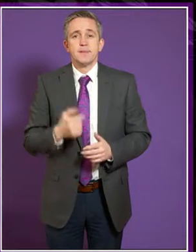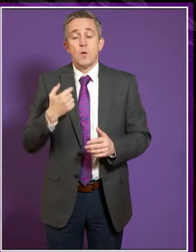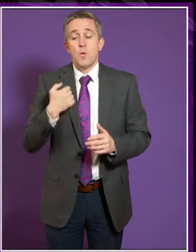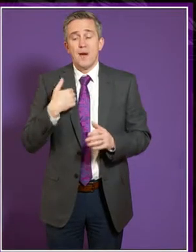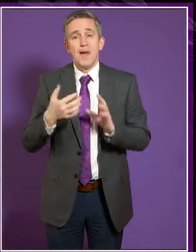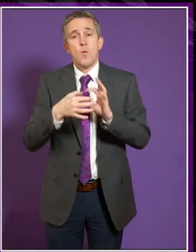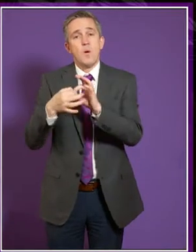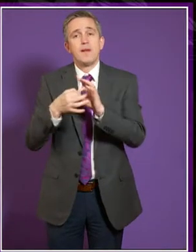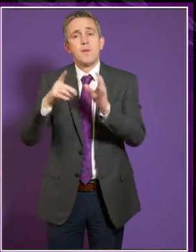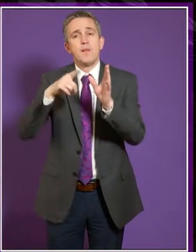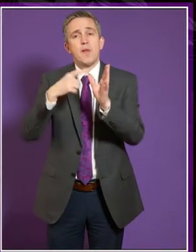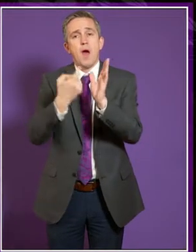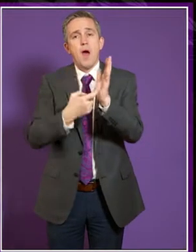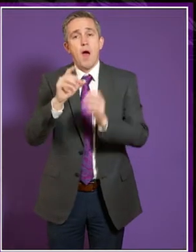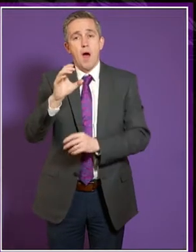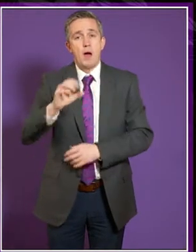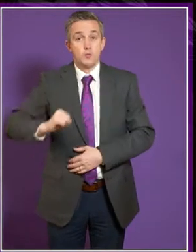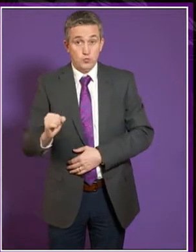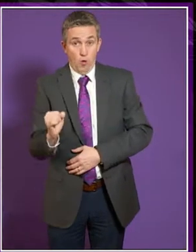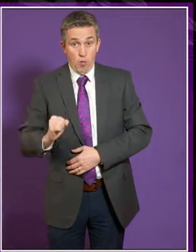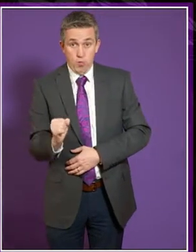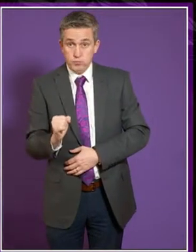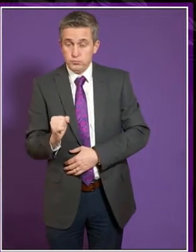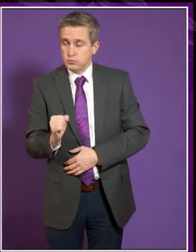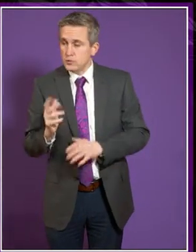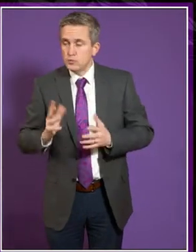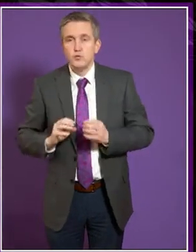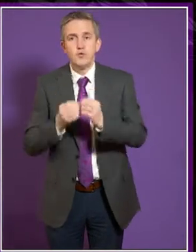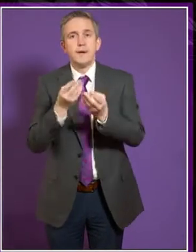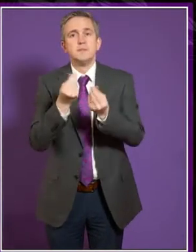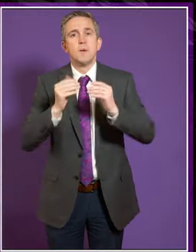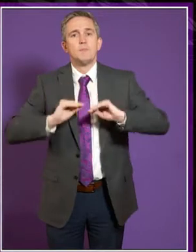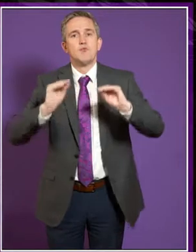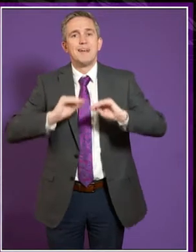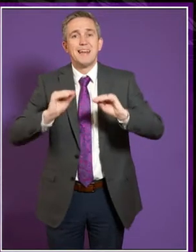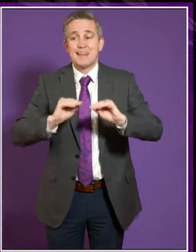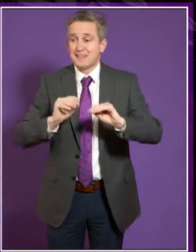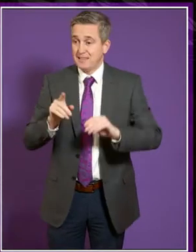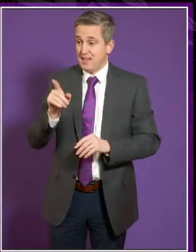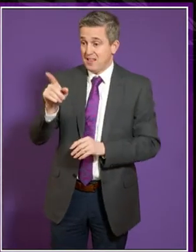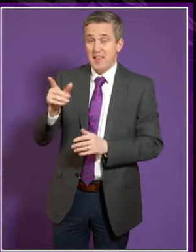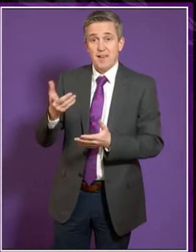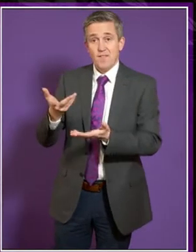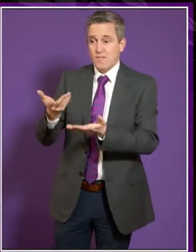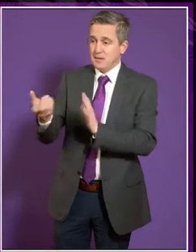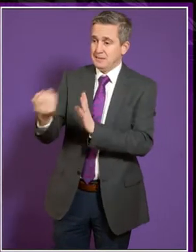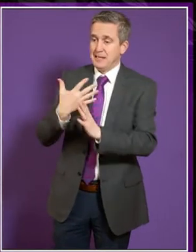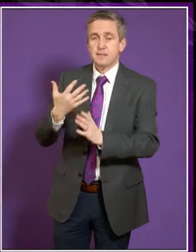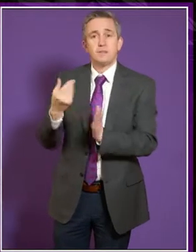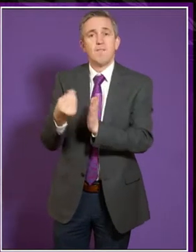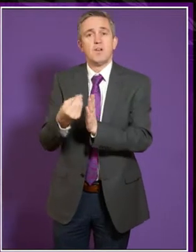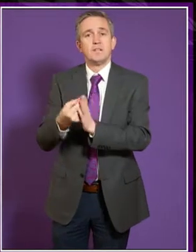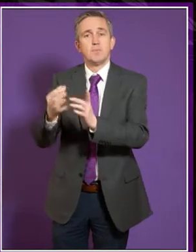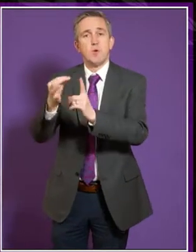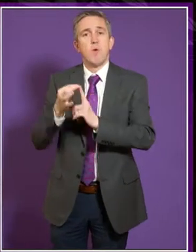Scotland to see if we can work with them on some possible training. So they have put a funding proposal into us. It hasn't been considered by my senior management